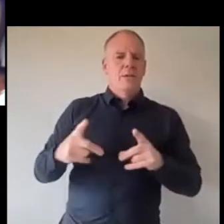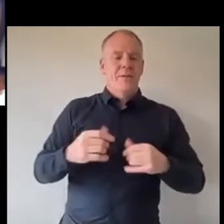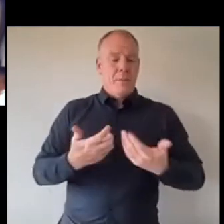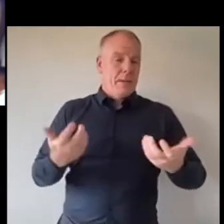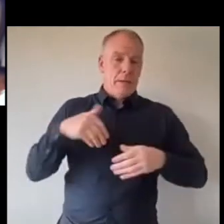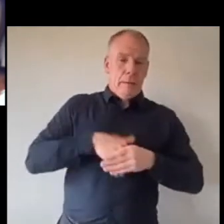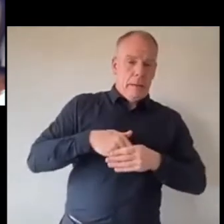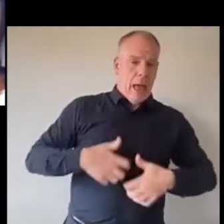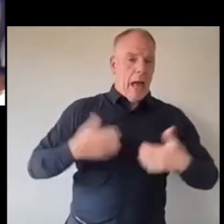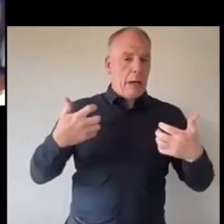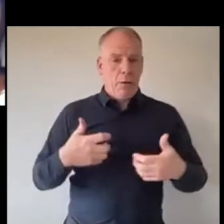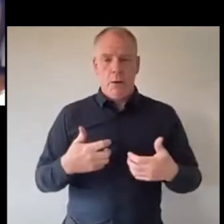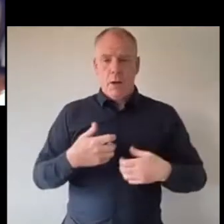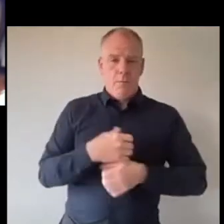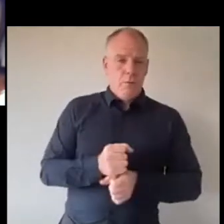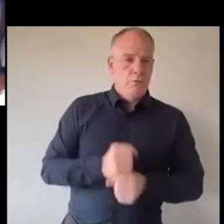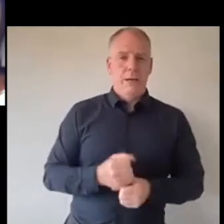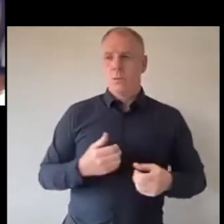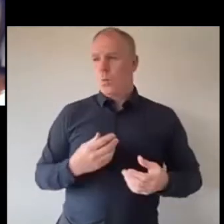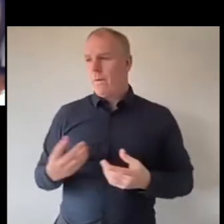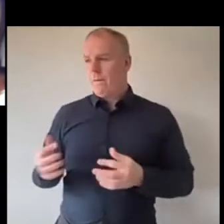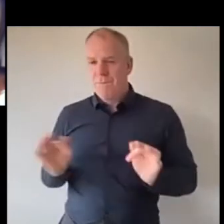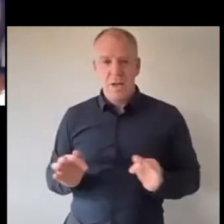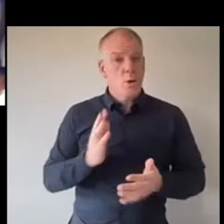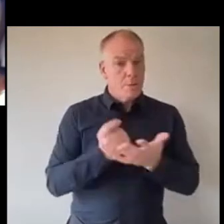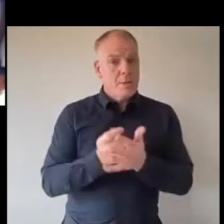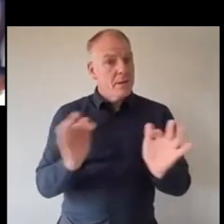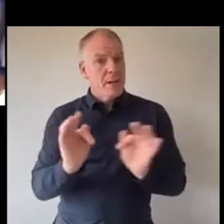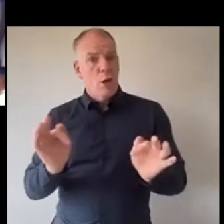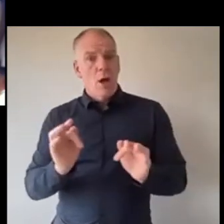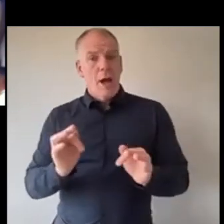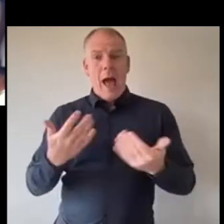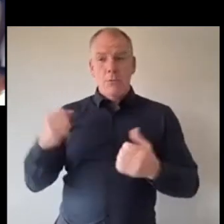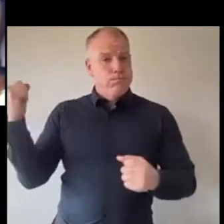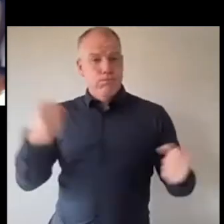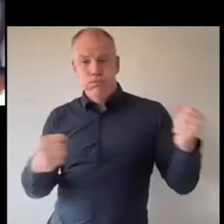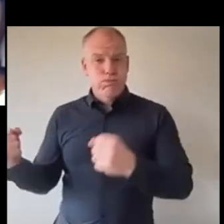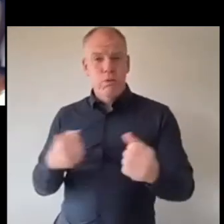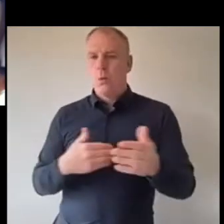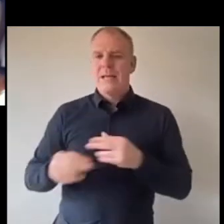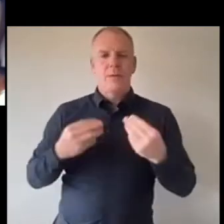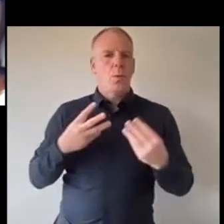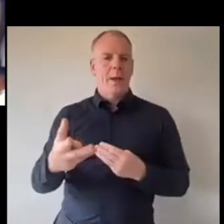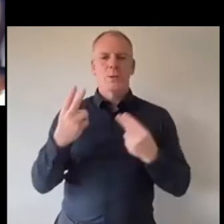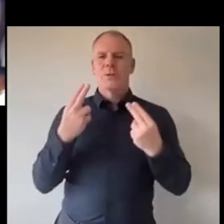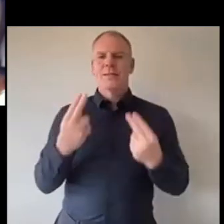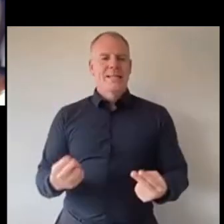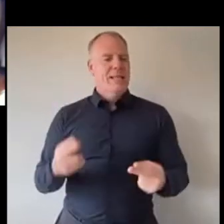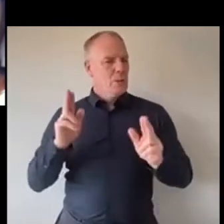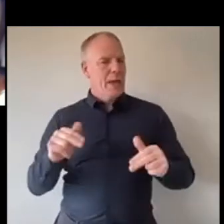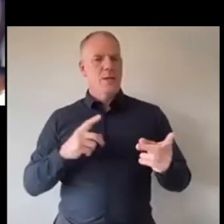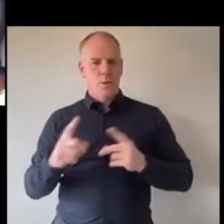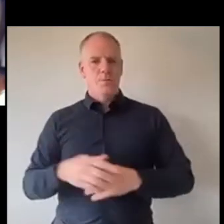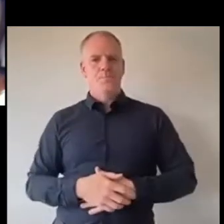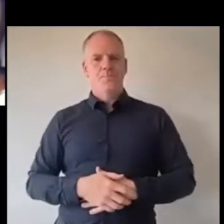frustration and that fear sometimes it's fear that like work it out on whichever way you can Brezi